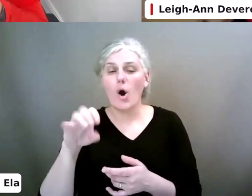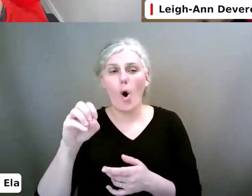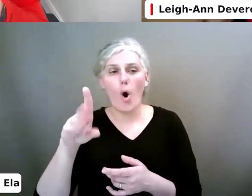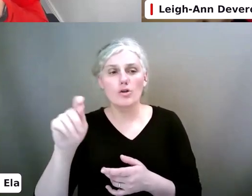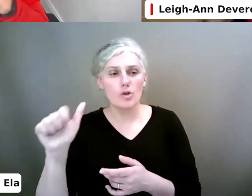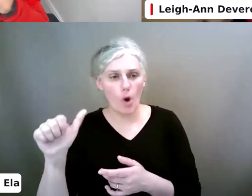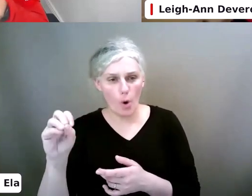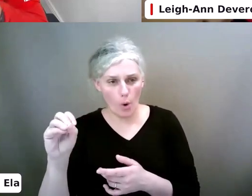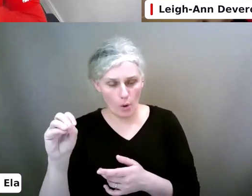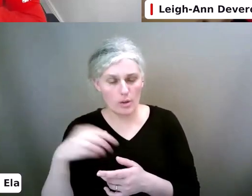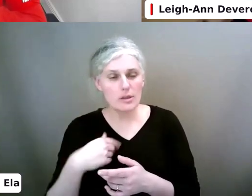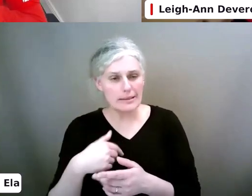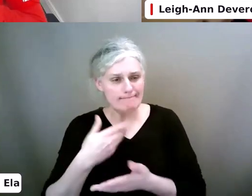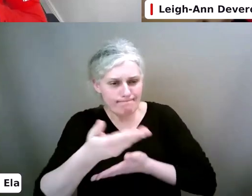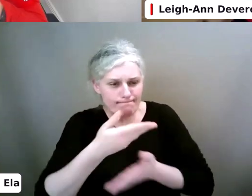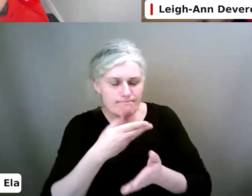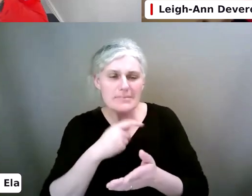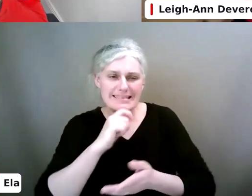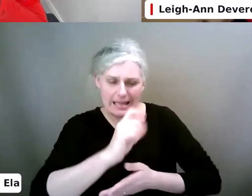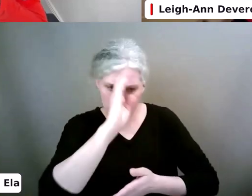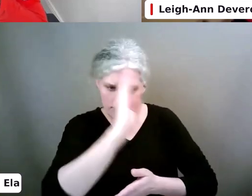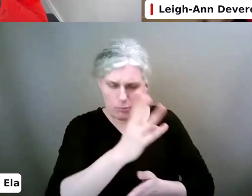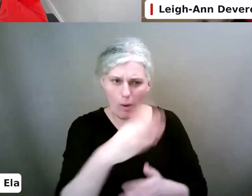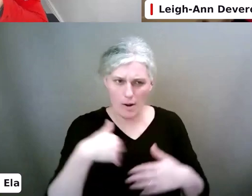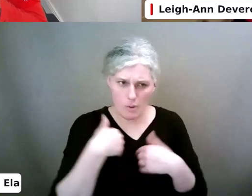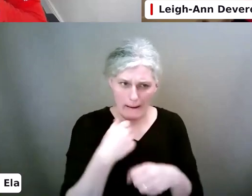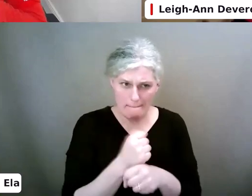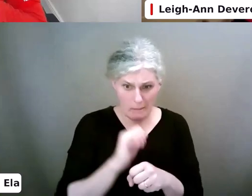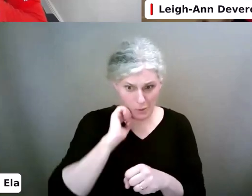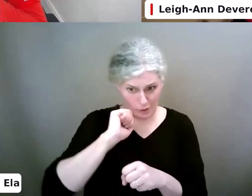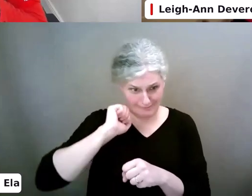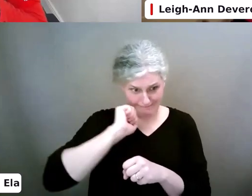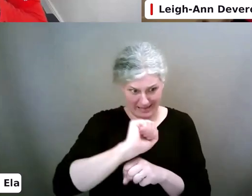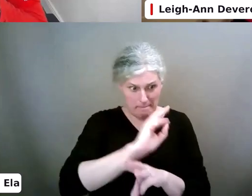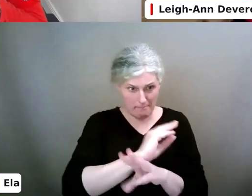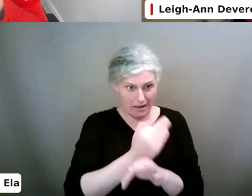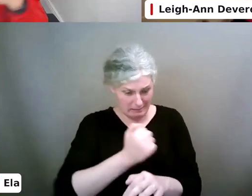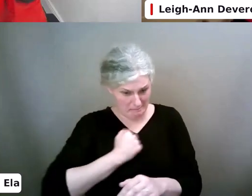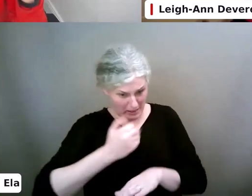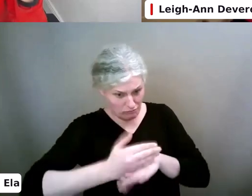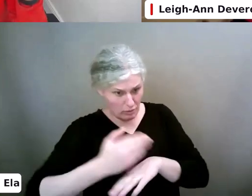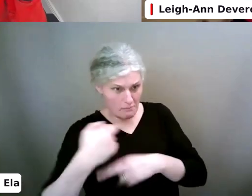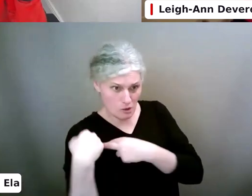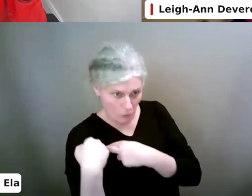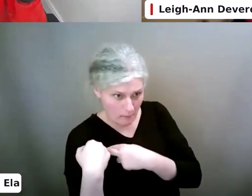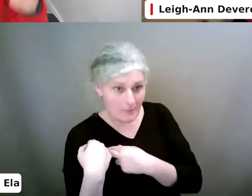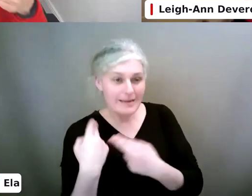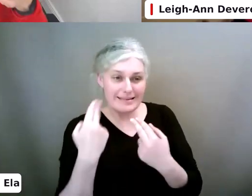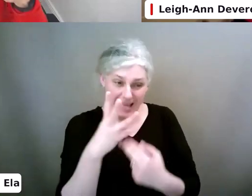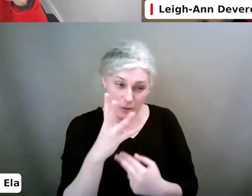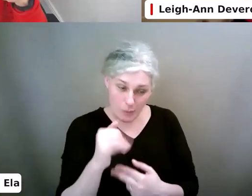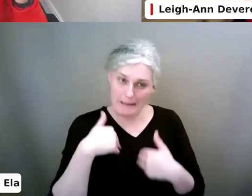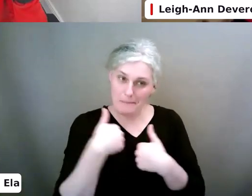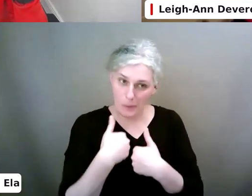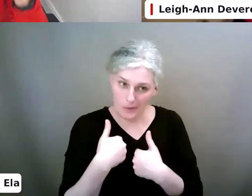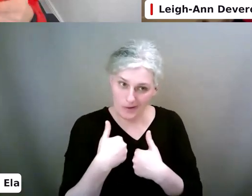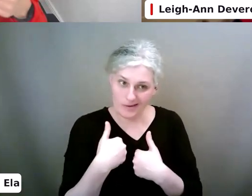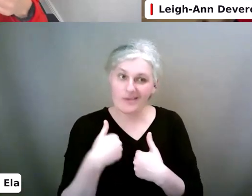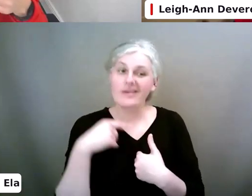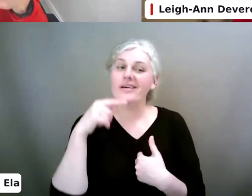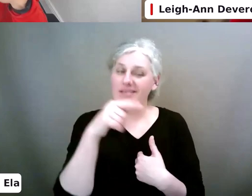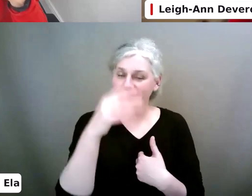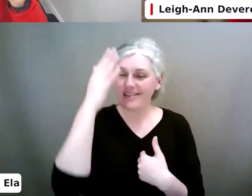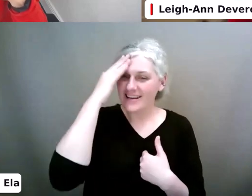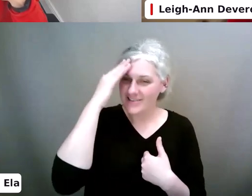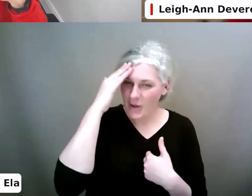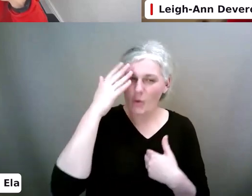worries that you have and why you worry about them. Because you're their parent. That's your job. And remember, they know it's reasonable and they